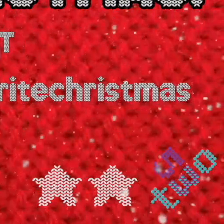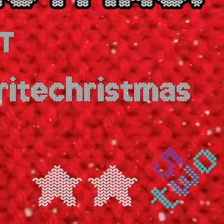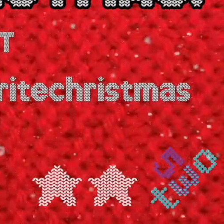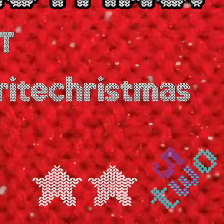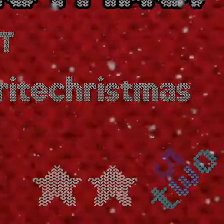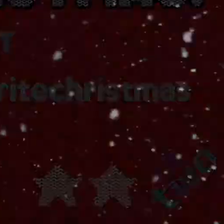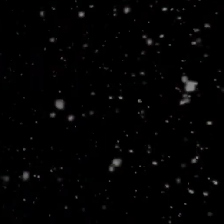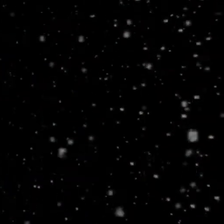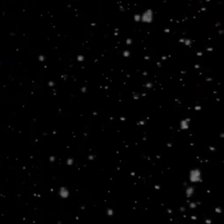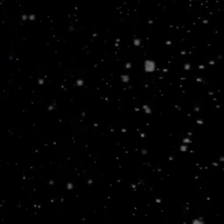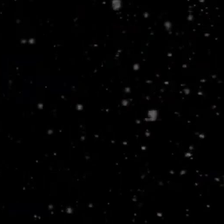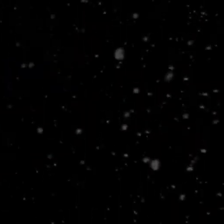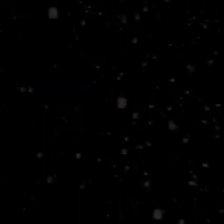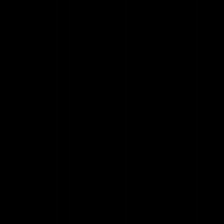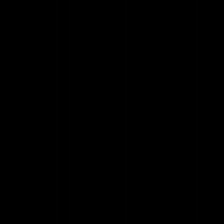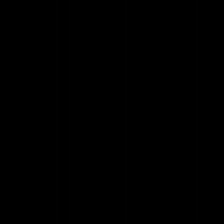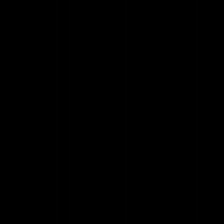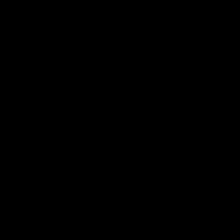Ho, ho, ho, ho, ho, ho, ho.